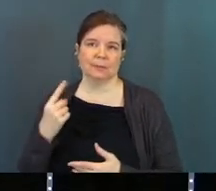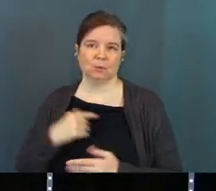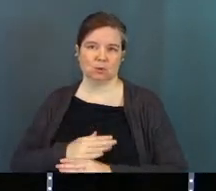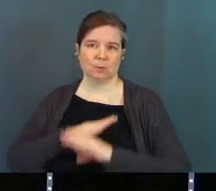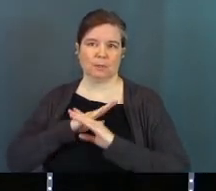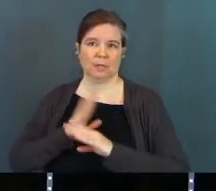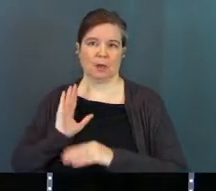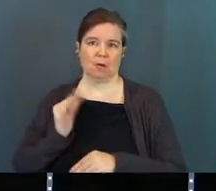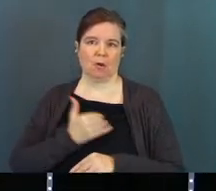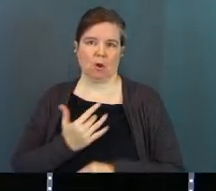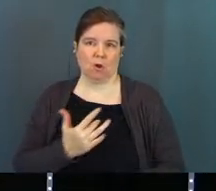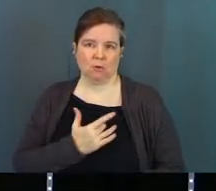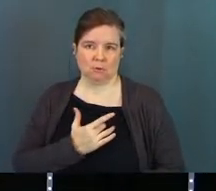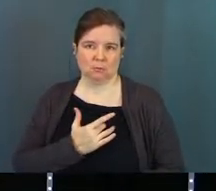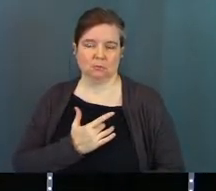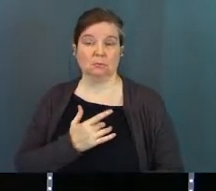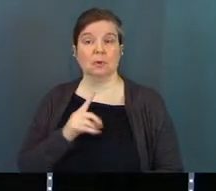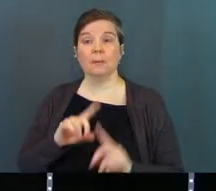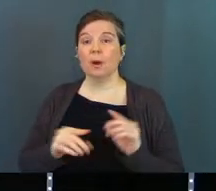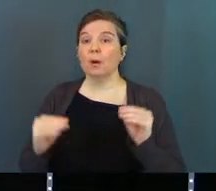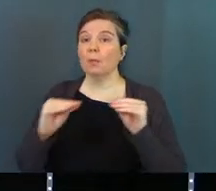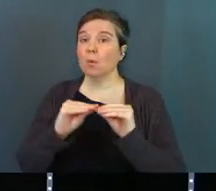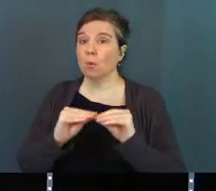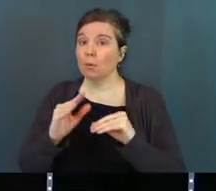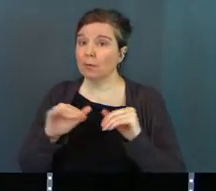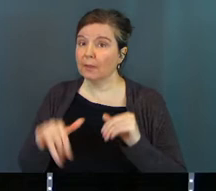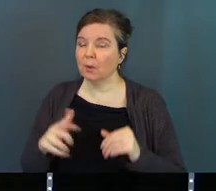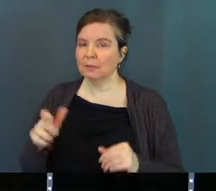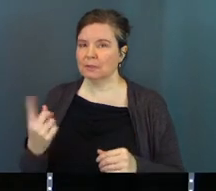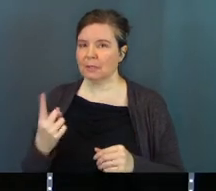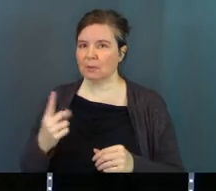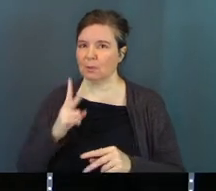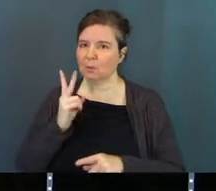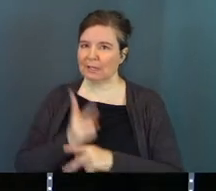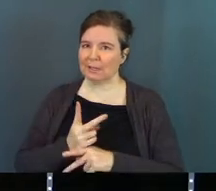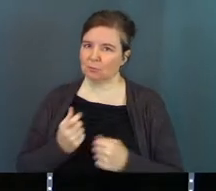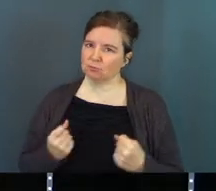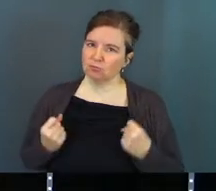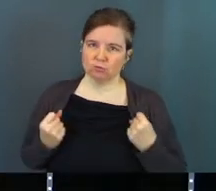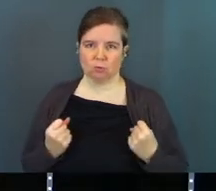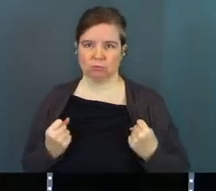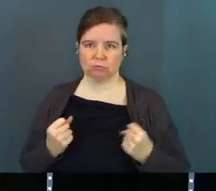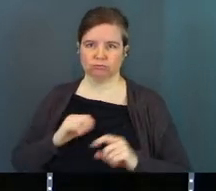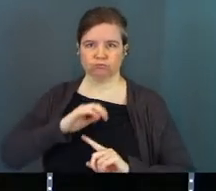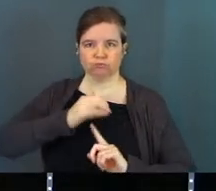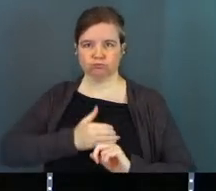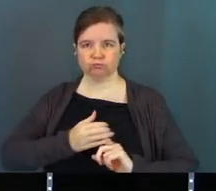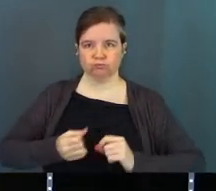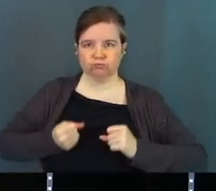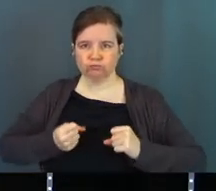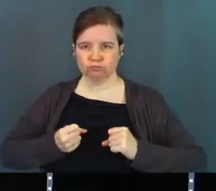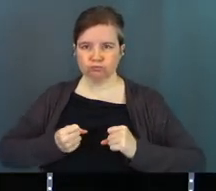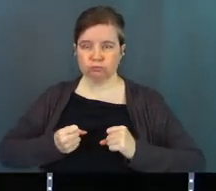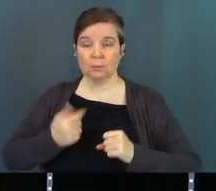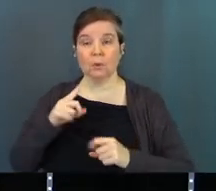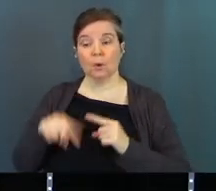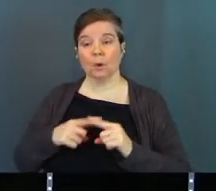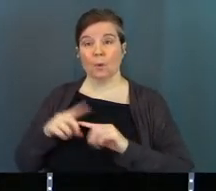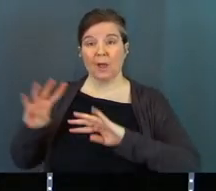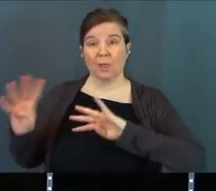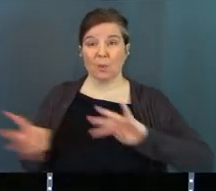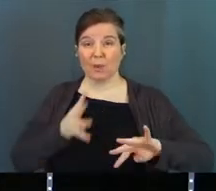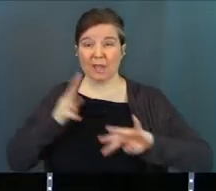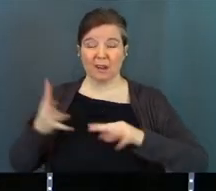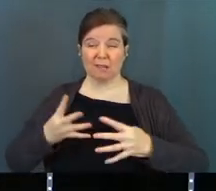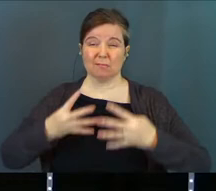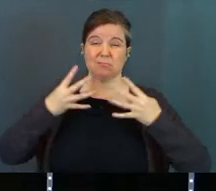to protect our hearts, to help our hearts, but even more so, we need something that's going to keep us strong. We need something that's going to keep us sturdy. So when the wind